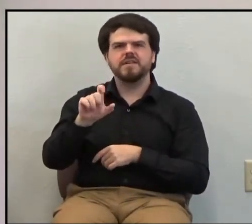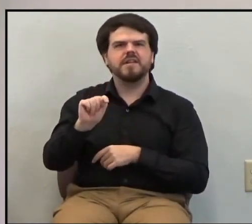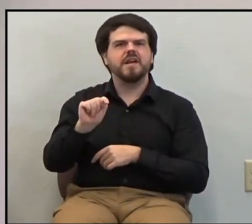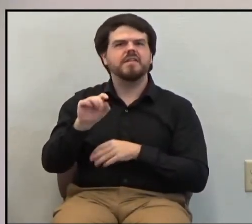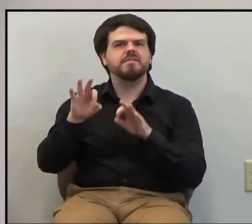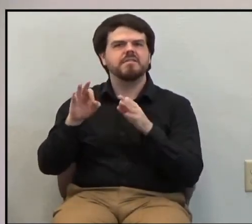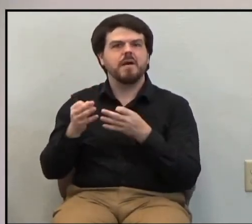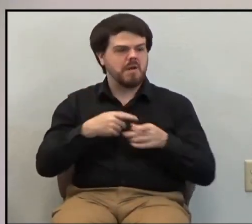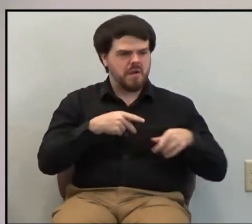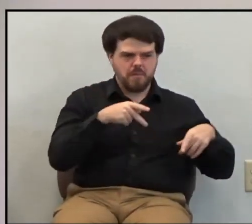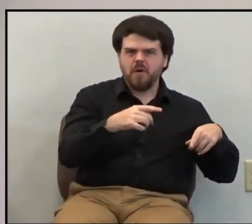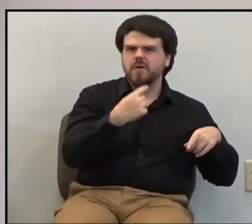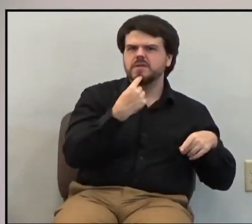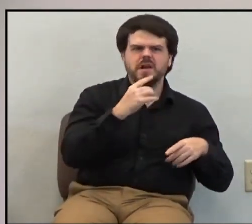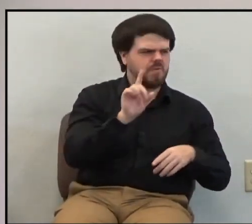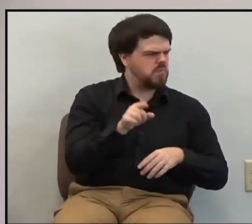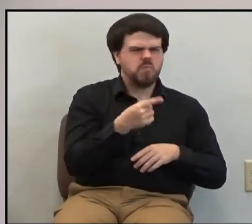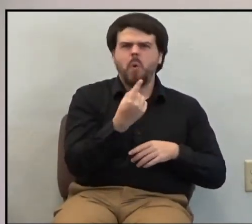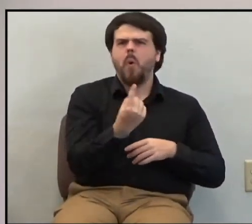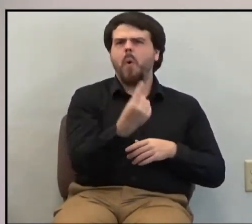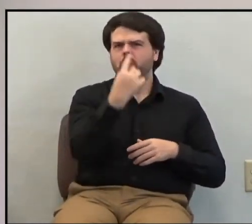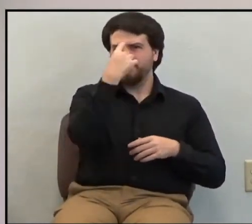only for the descendants of Abraham.